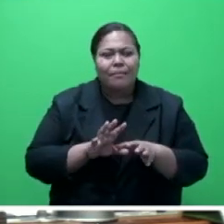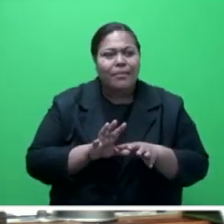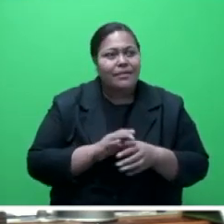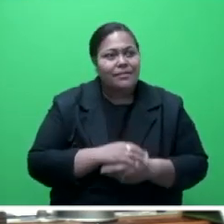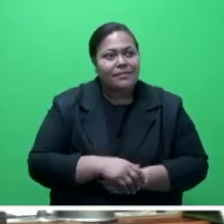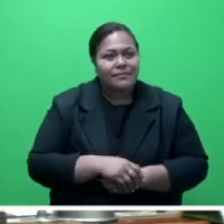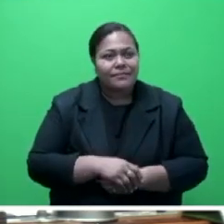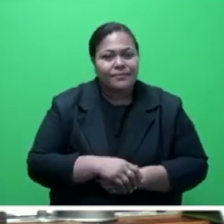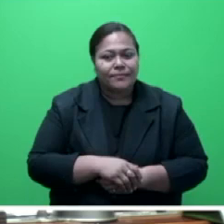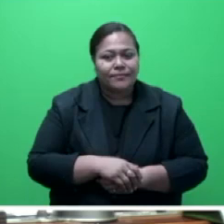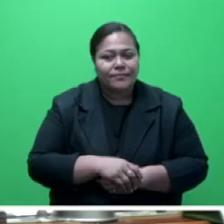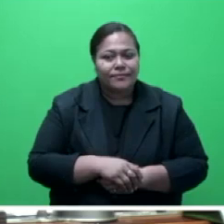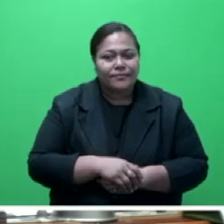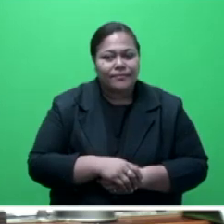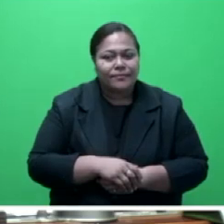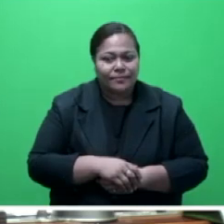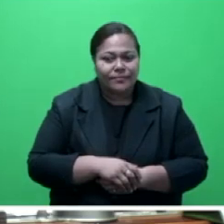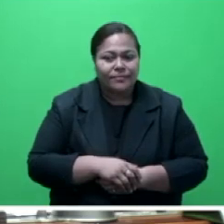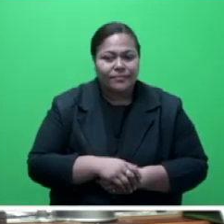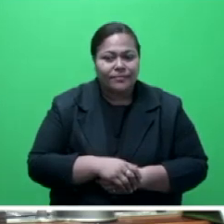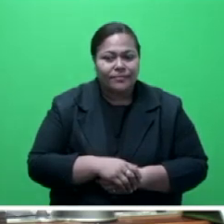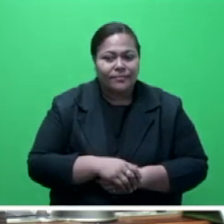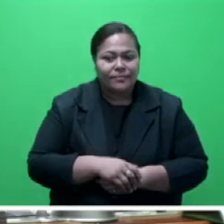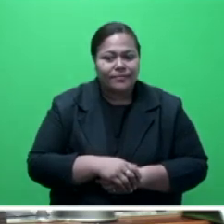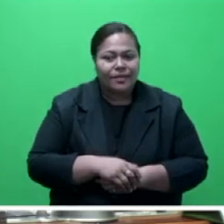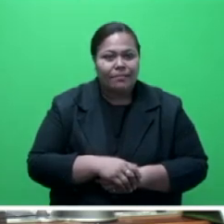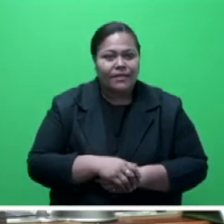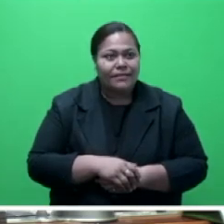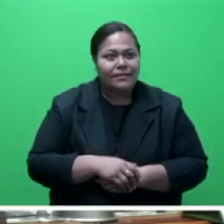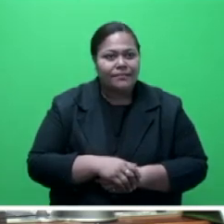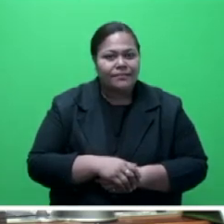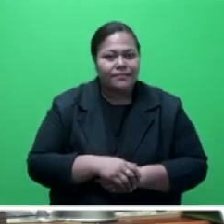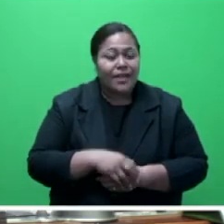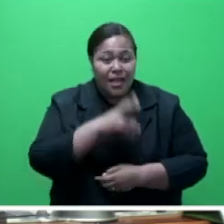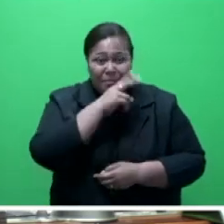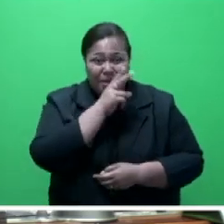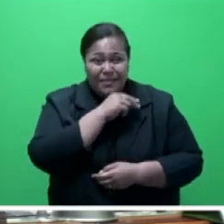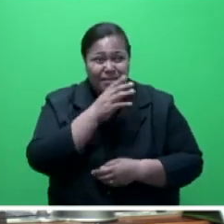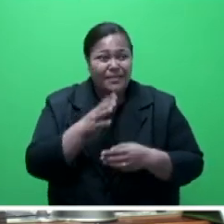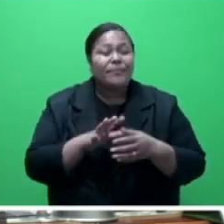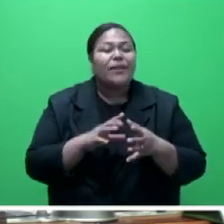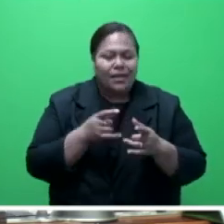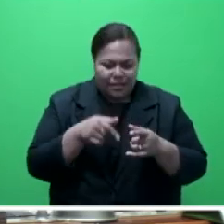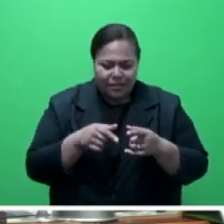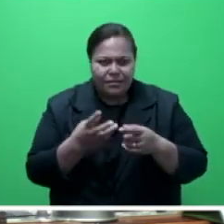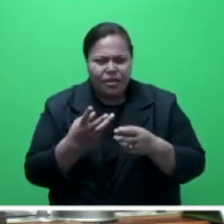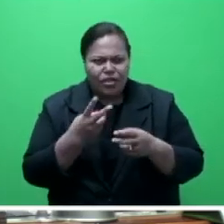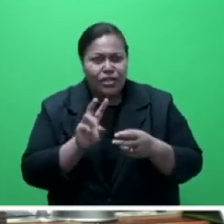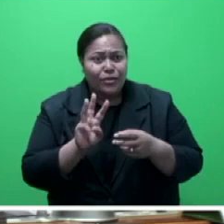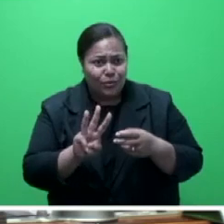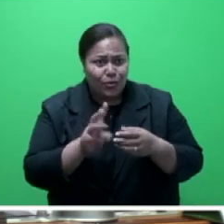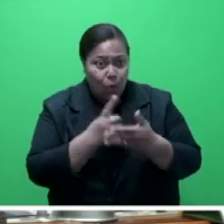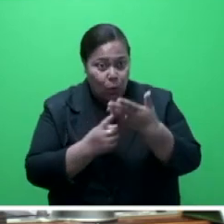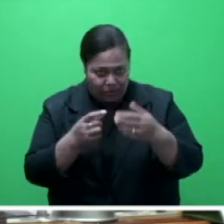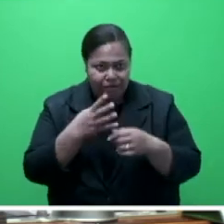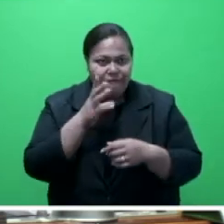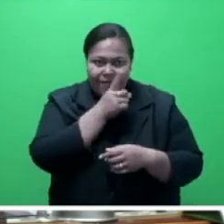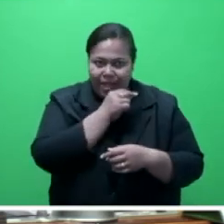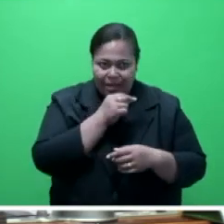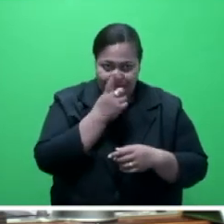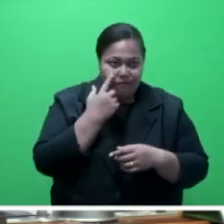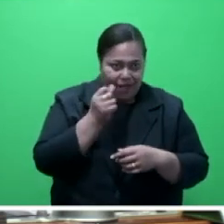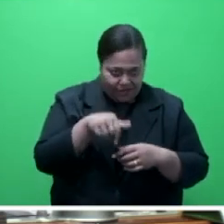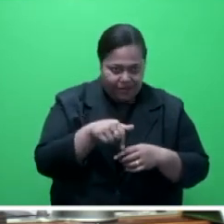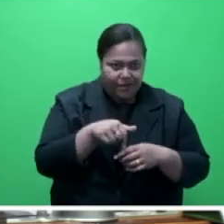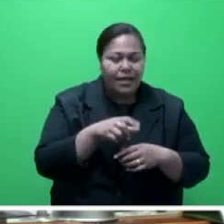in Fiji, endemic to Fiji. Two known frogs, the Fiji ground frog and the Fiji tree frog, are